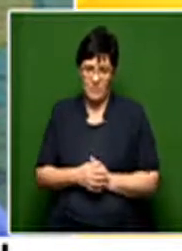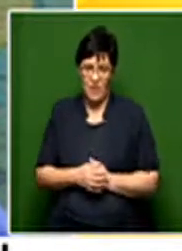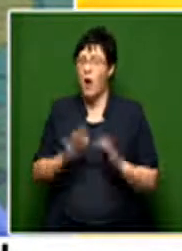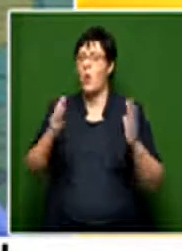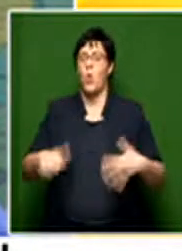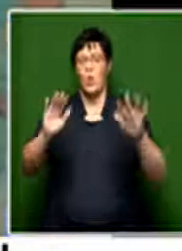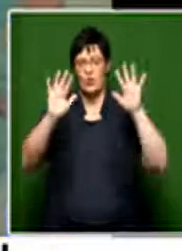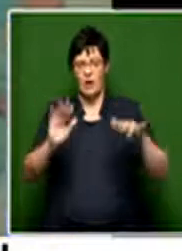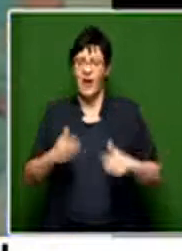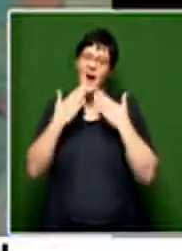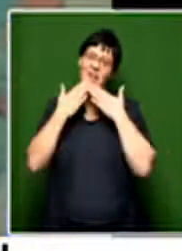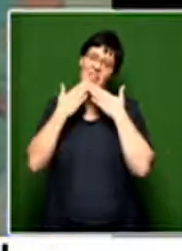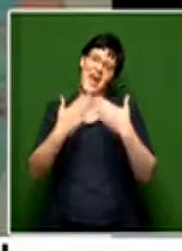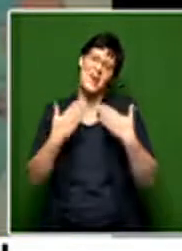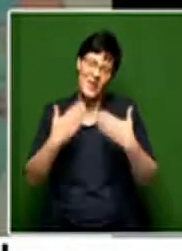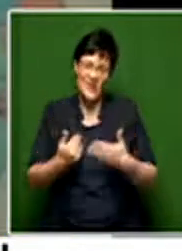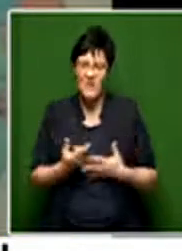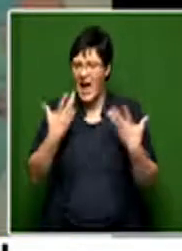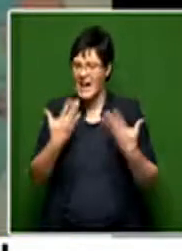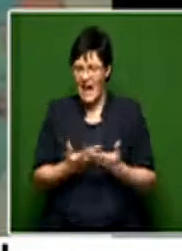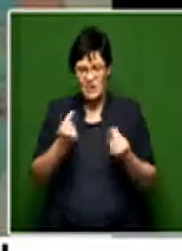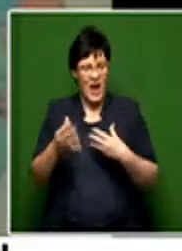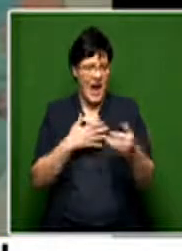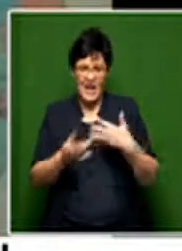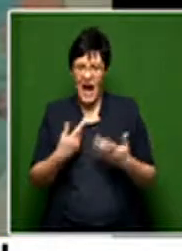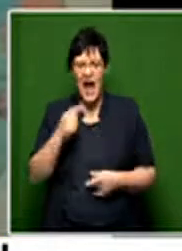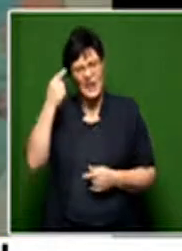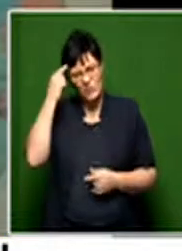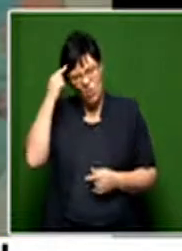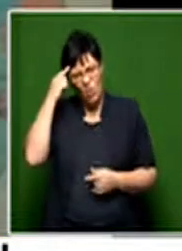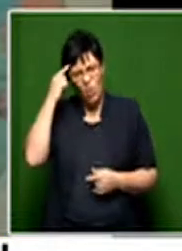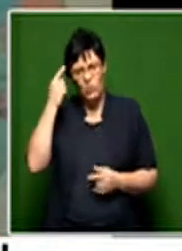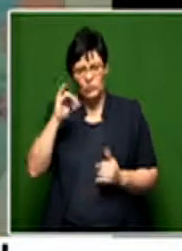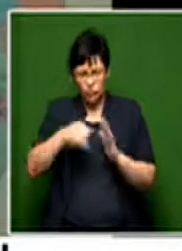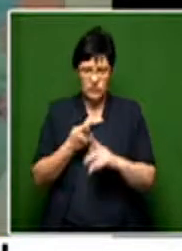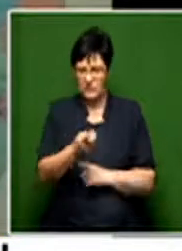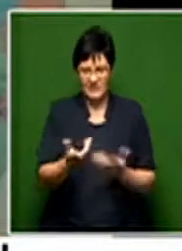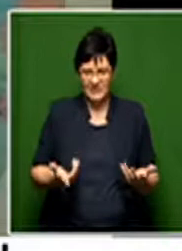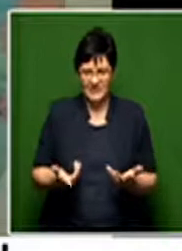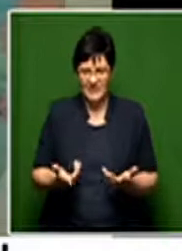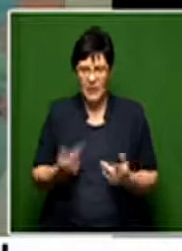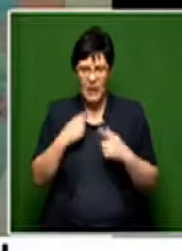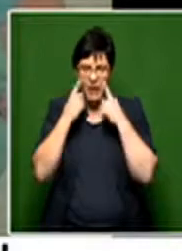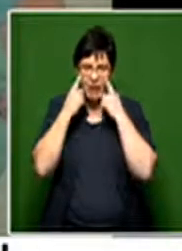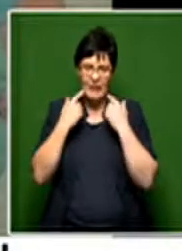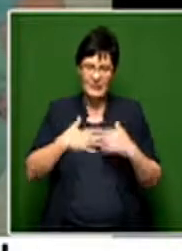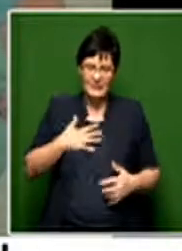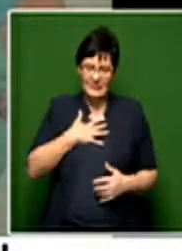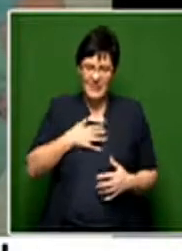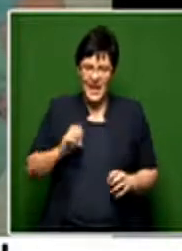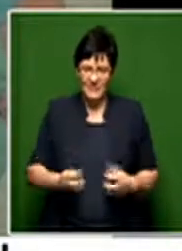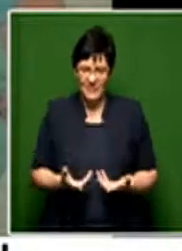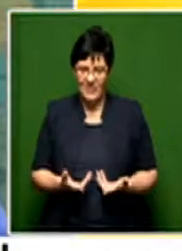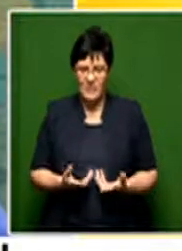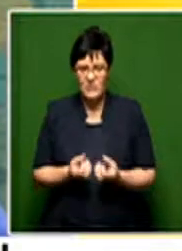if we can do anything, I know it's just, I know it's just you. I'm actually getting tears in my eyes right now because